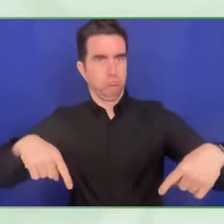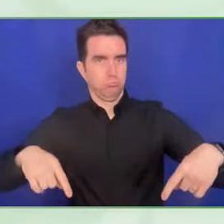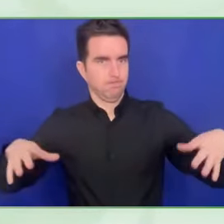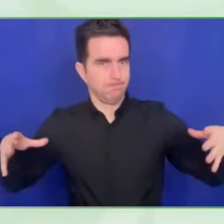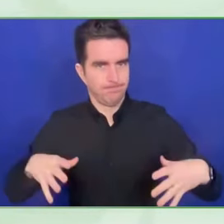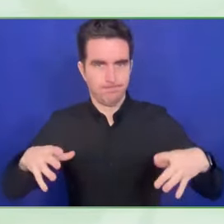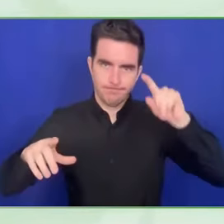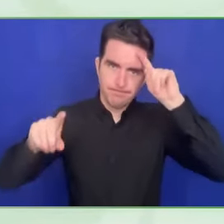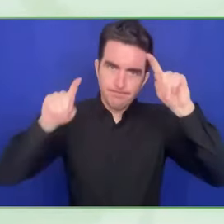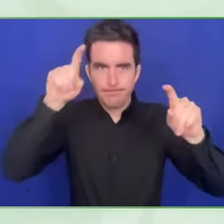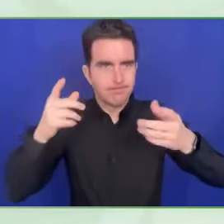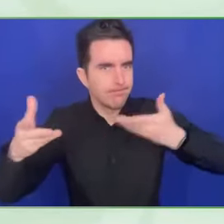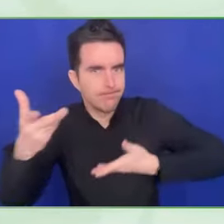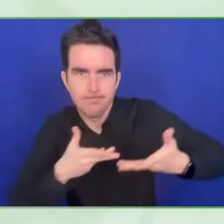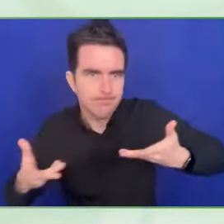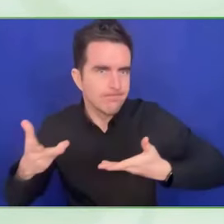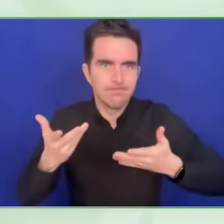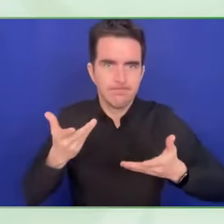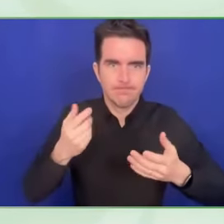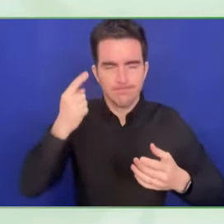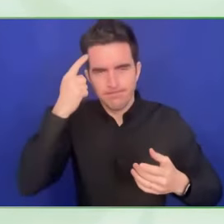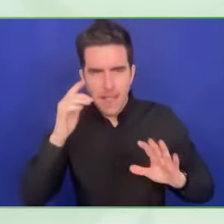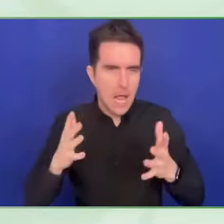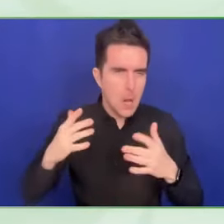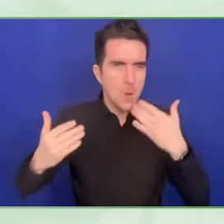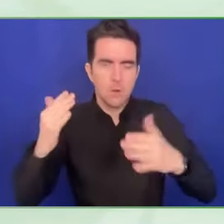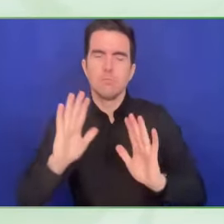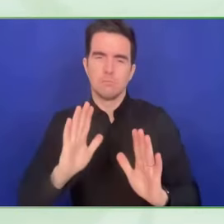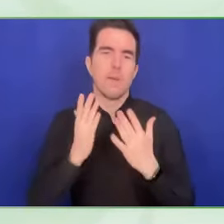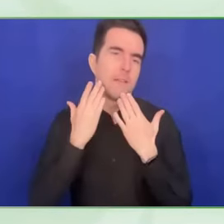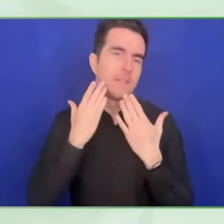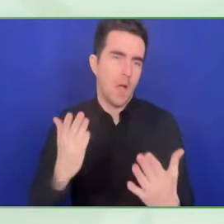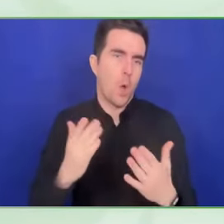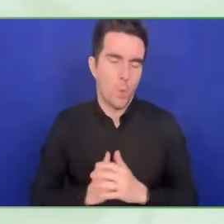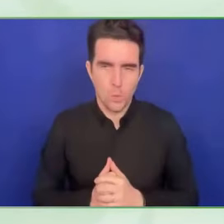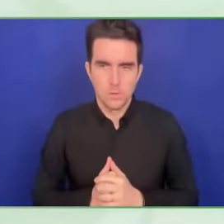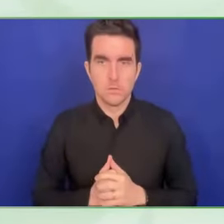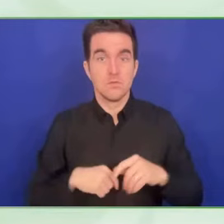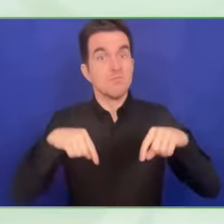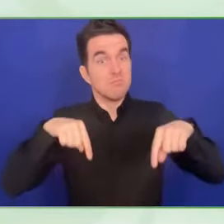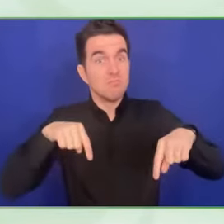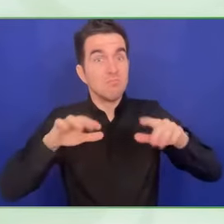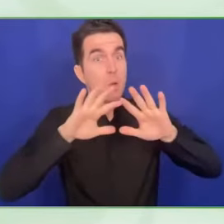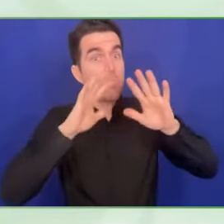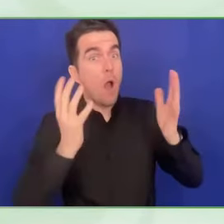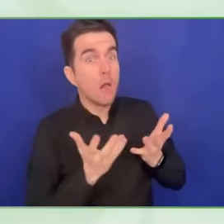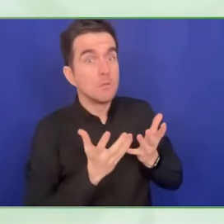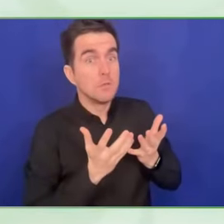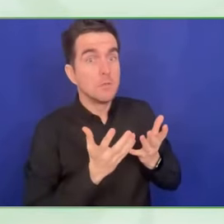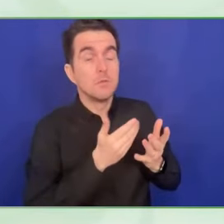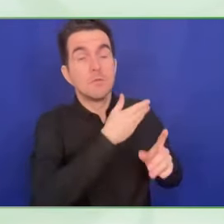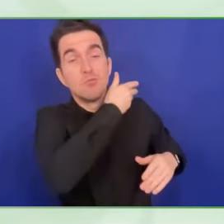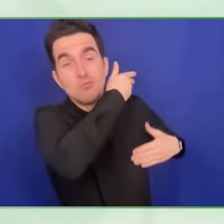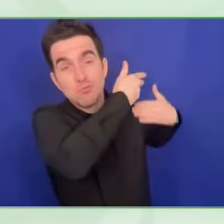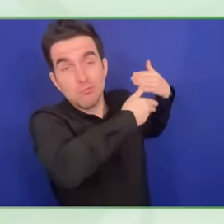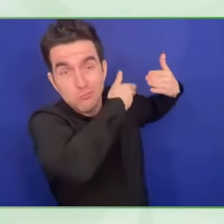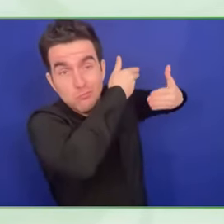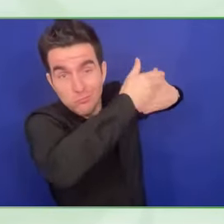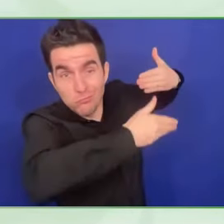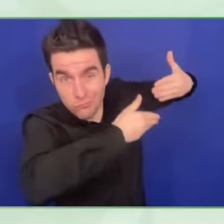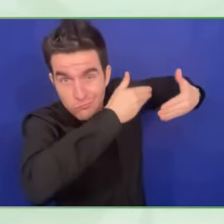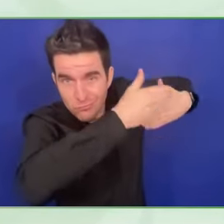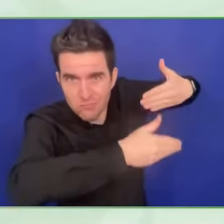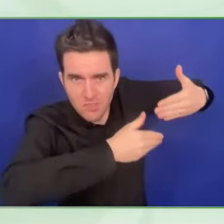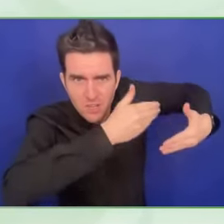location, have lost our meaning. In the morning we were working from the hotel in the very early morning. And